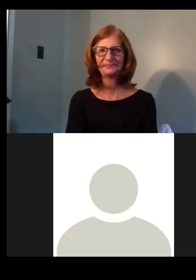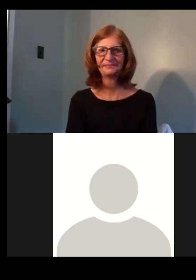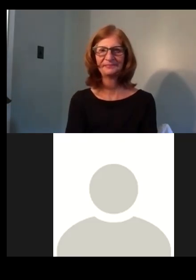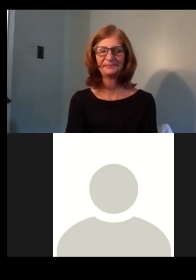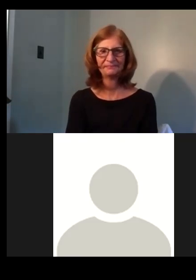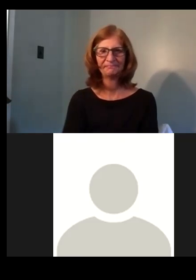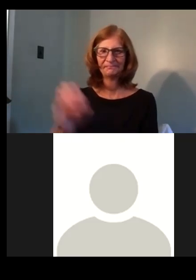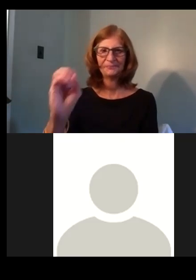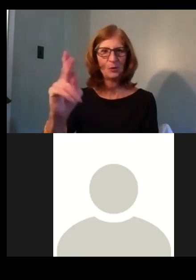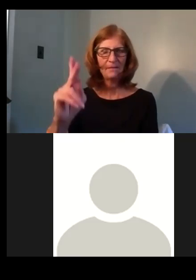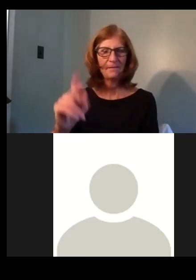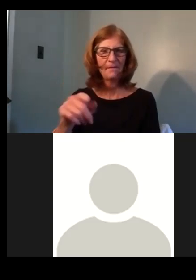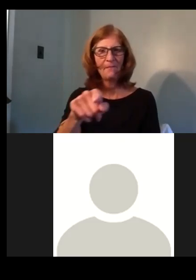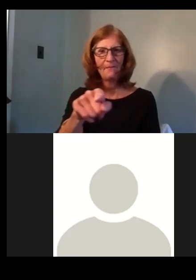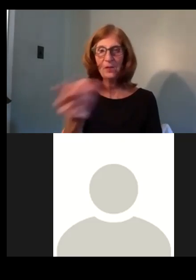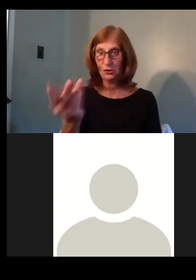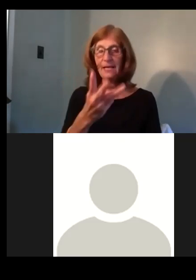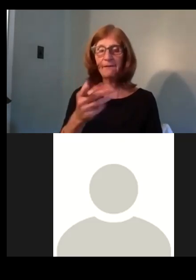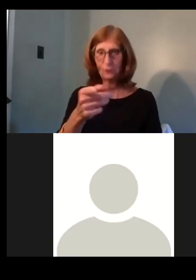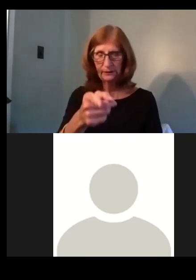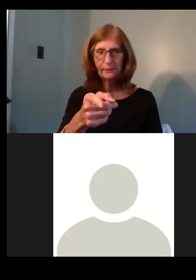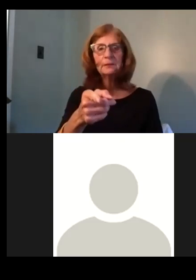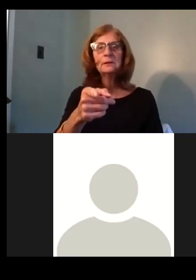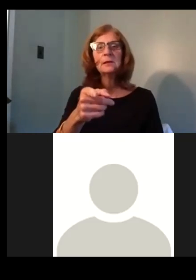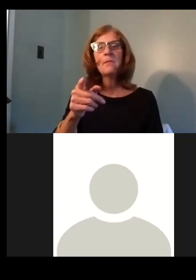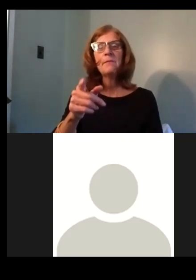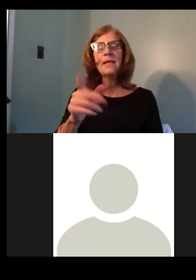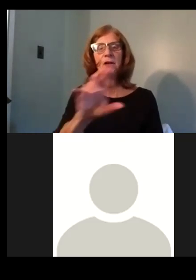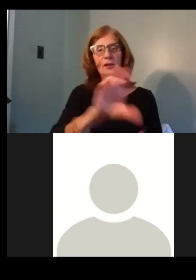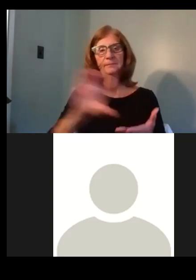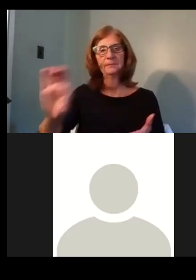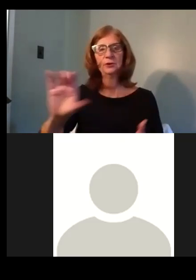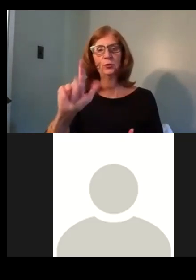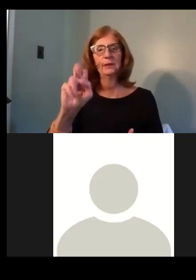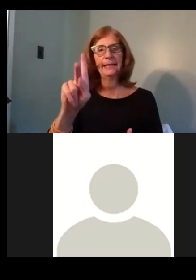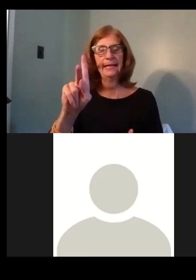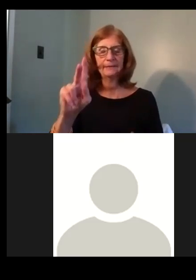Okay. There are several properties being convicted at Pittsburgh Land Bank. So that's good news and in progress.